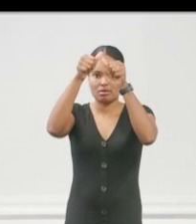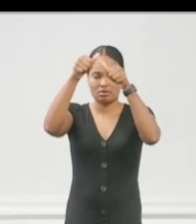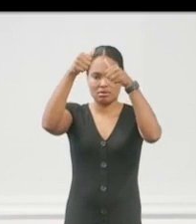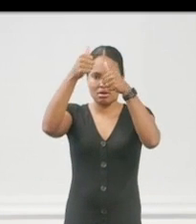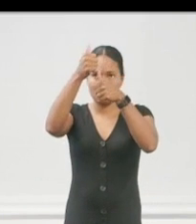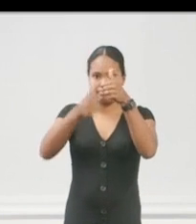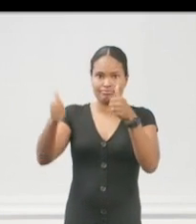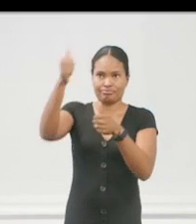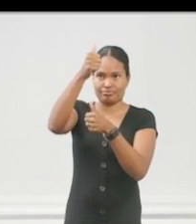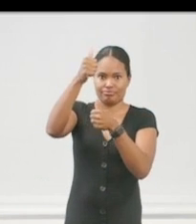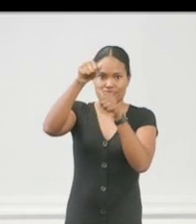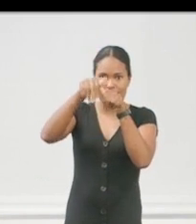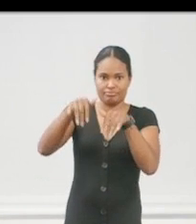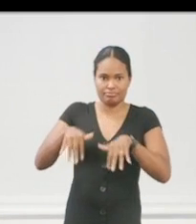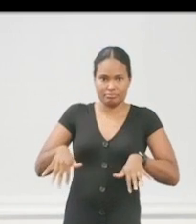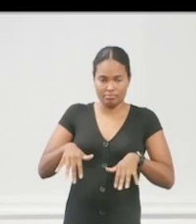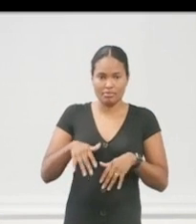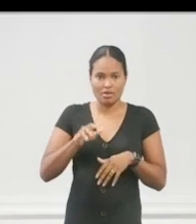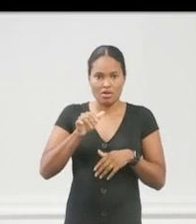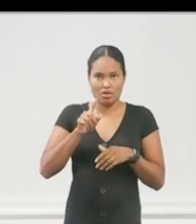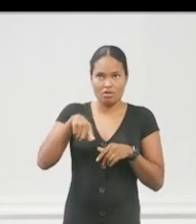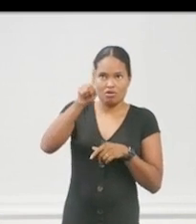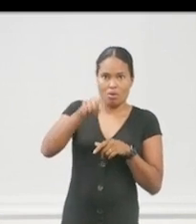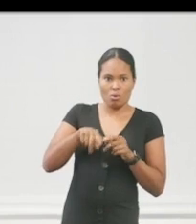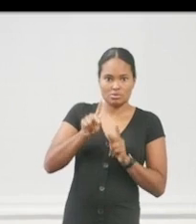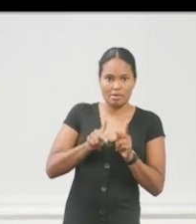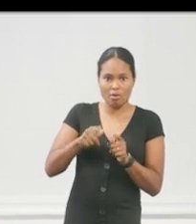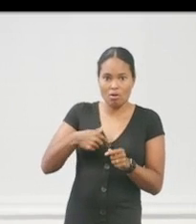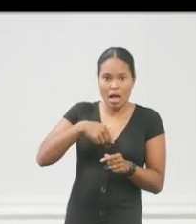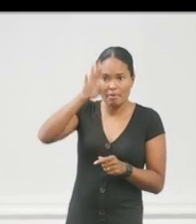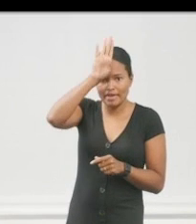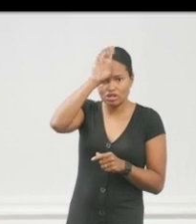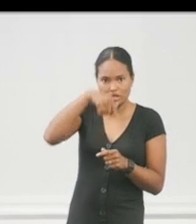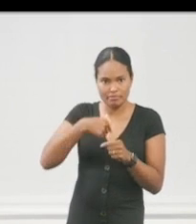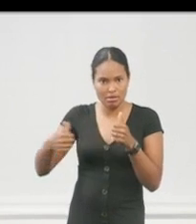hear the, well, I'm the fire chief. I'm the fire chief. I'm in charge.